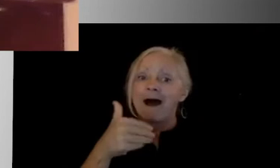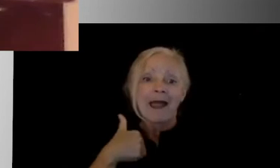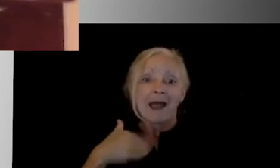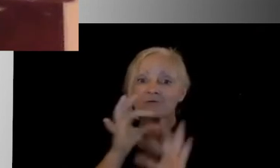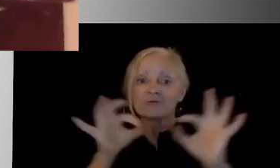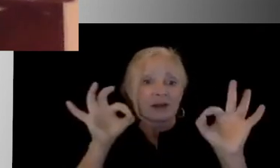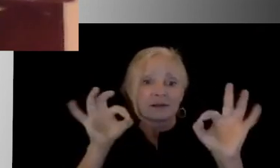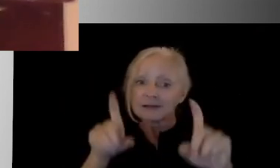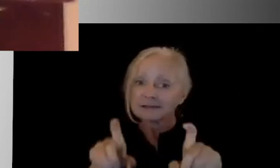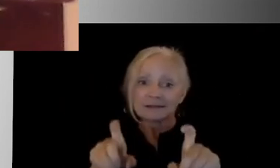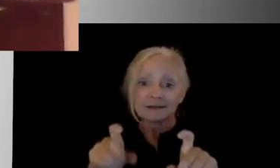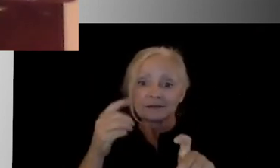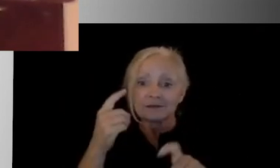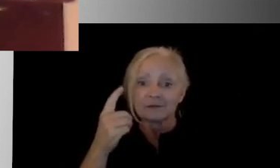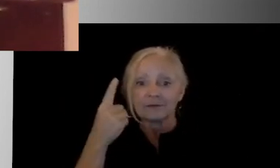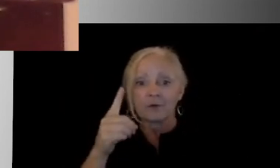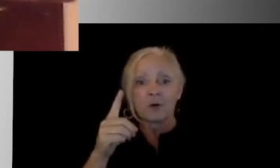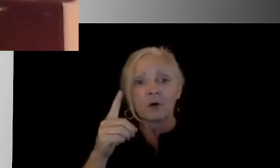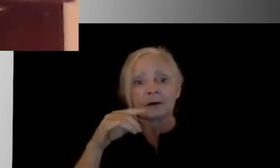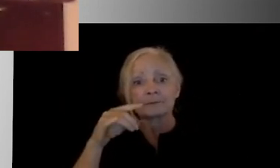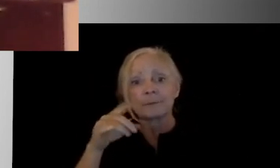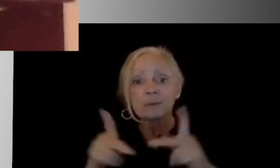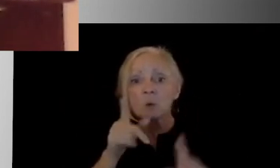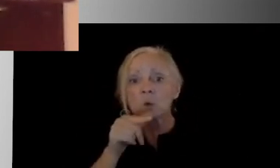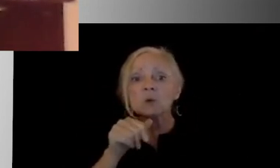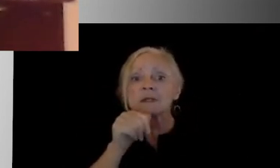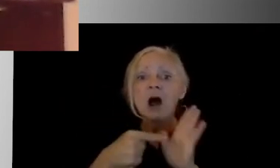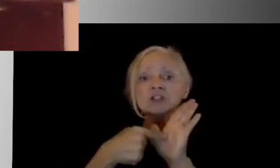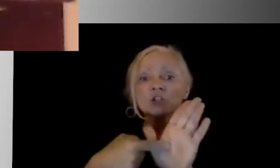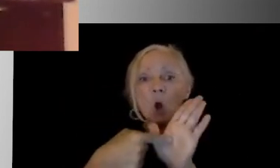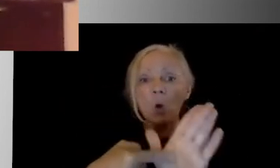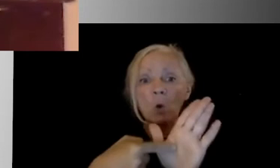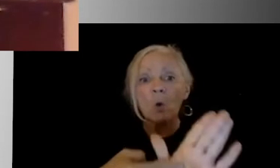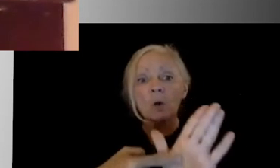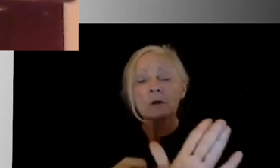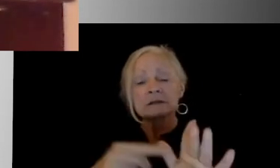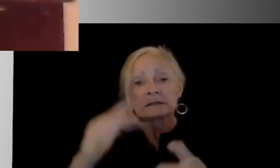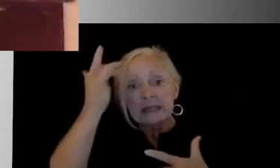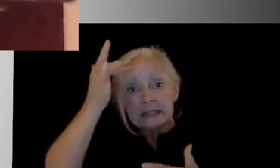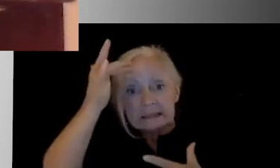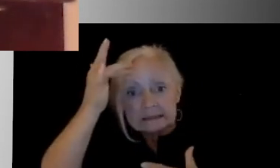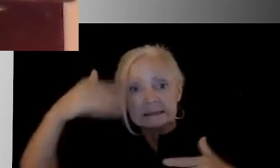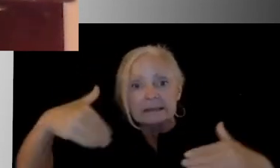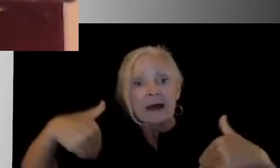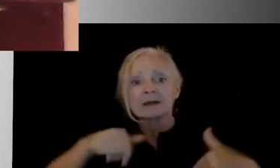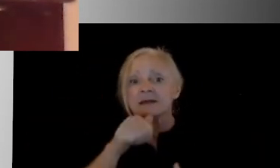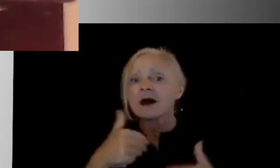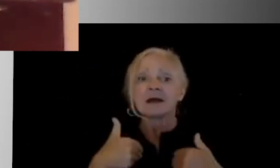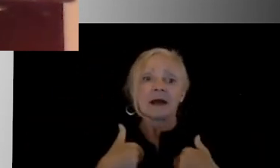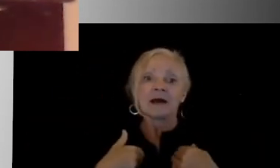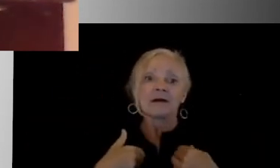are asymptomatic, have not had close contact, even those that are symptomatic that have not had close contact. There is not necessarily readily available testing.